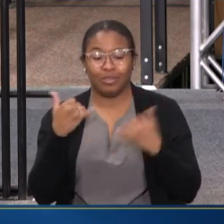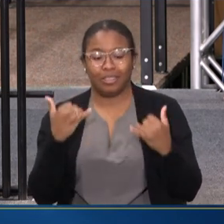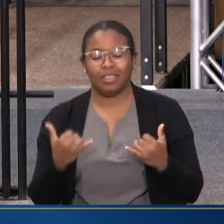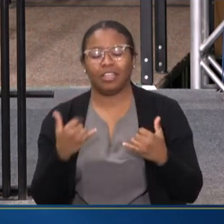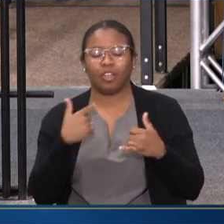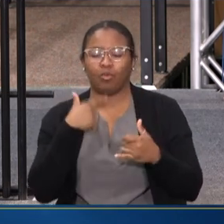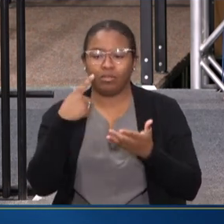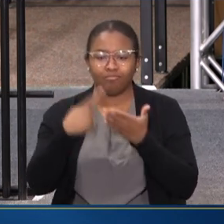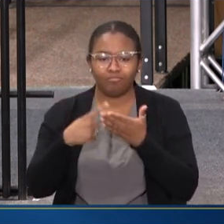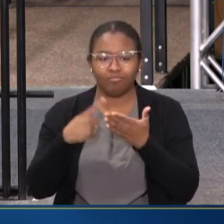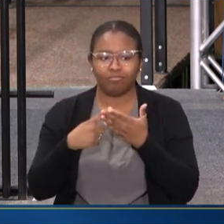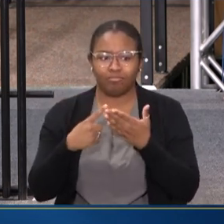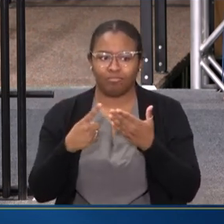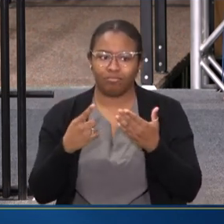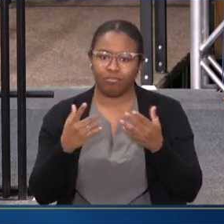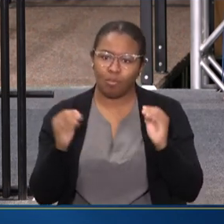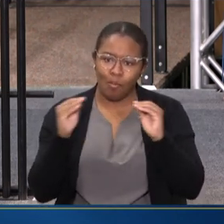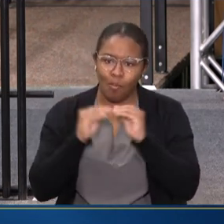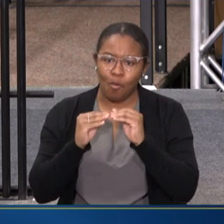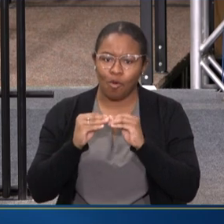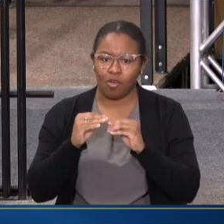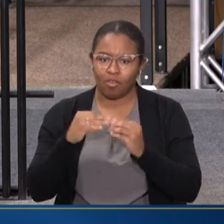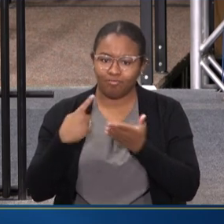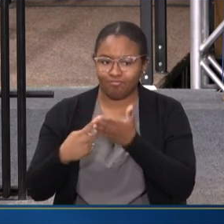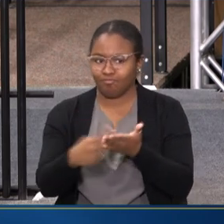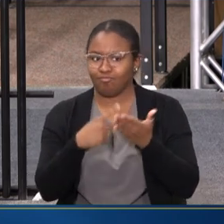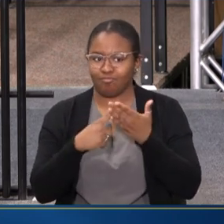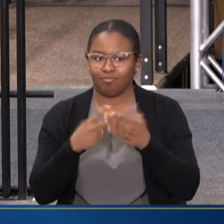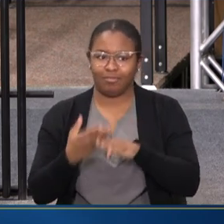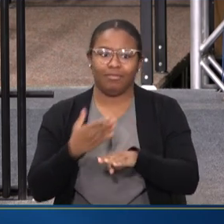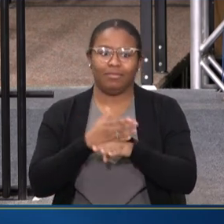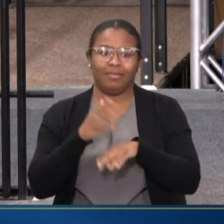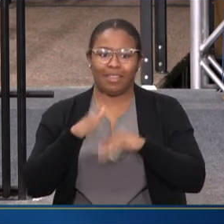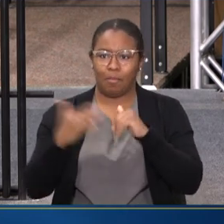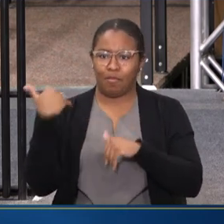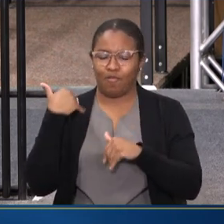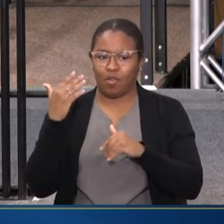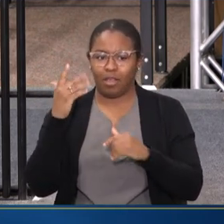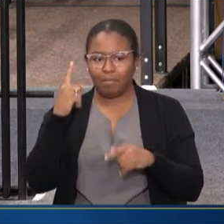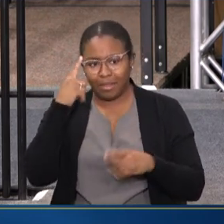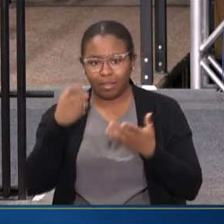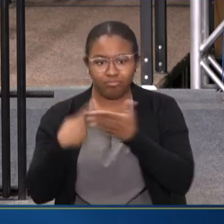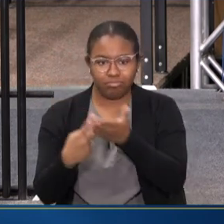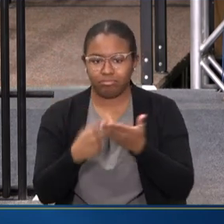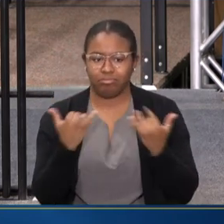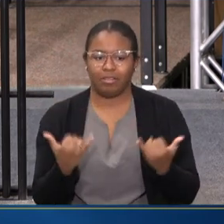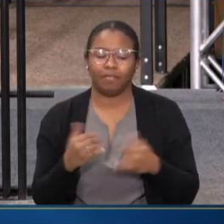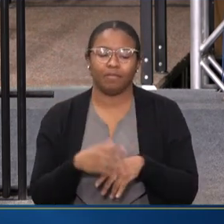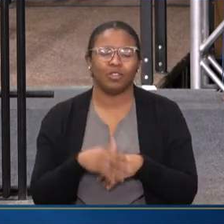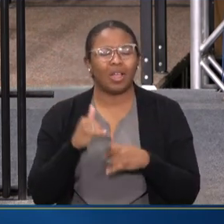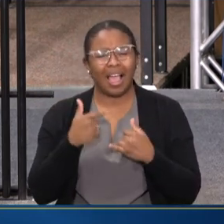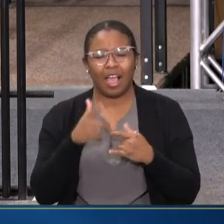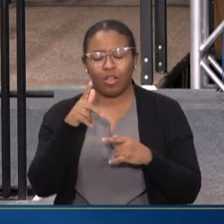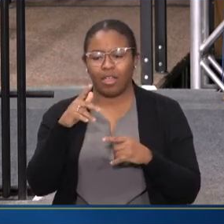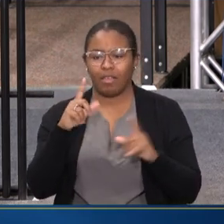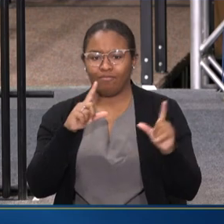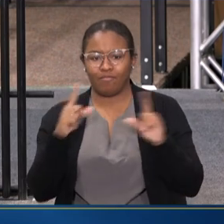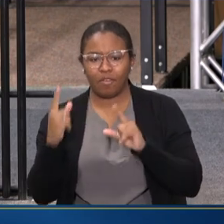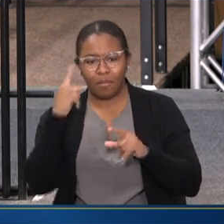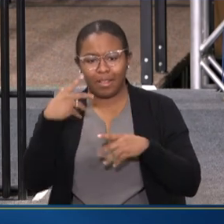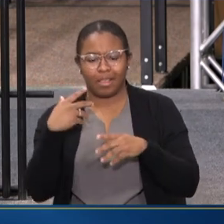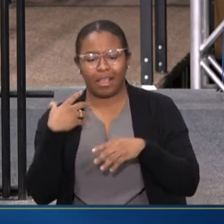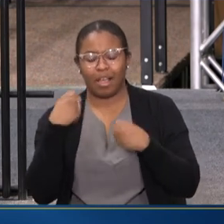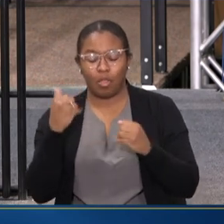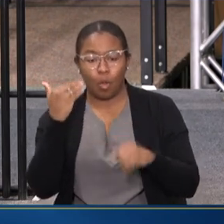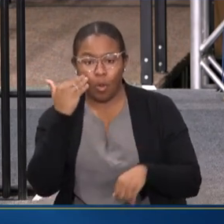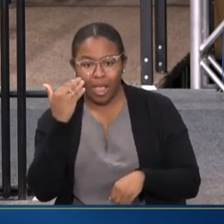ABOUT MENTAL HEALTH MORE THAN EVER BEFORE. HOW HAS THE LANDSCAPE AROUND MENTAL HEALTH AWARENESS AND ACCESS TO CARE